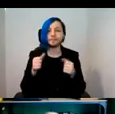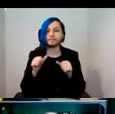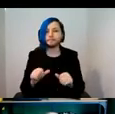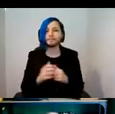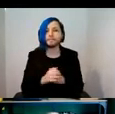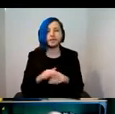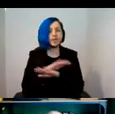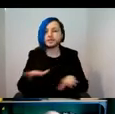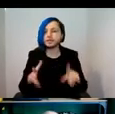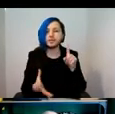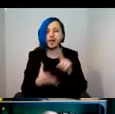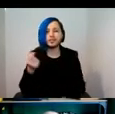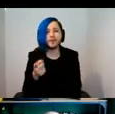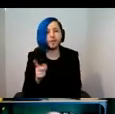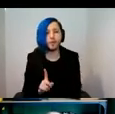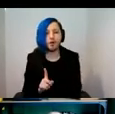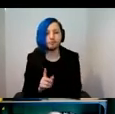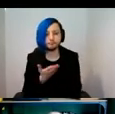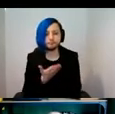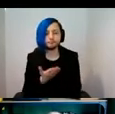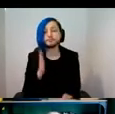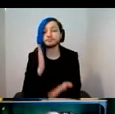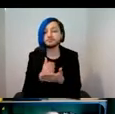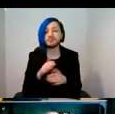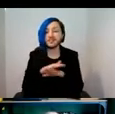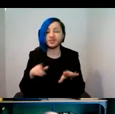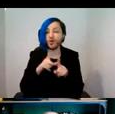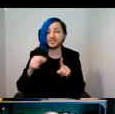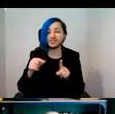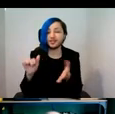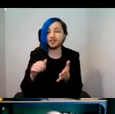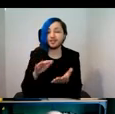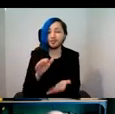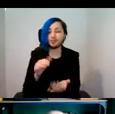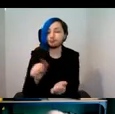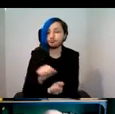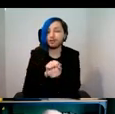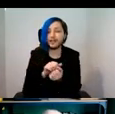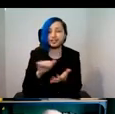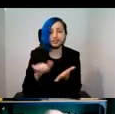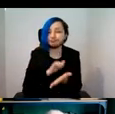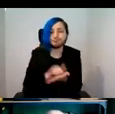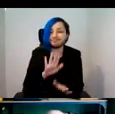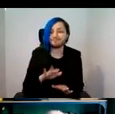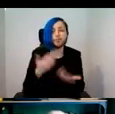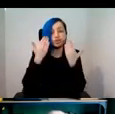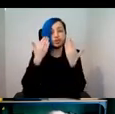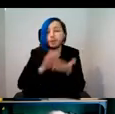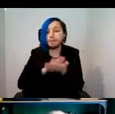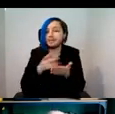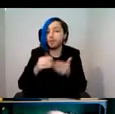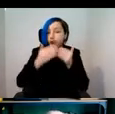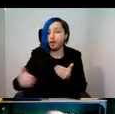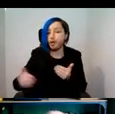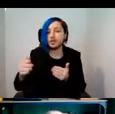So it's definitely not digital preservation proper. There's no understanding of what it might mean in the long term to use the